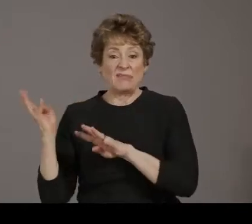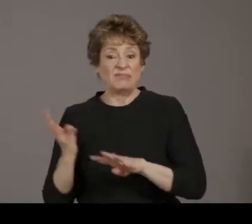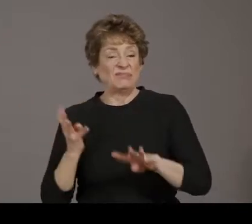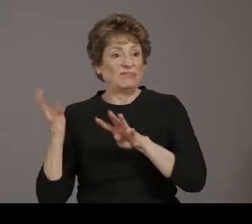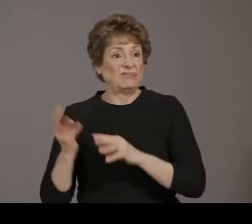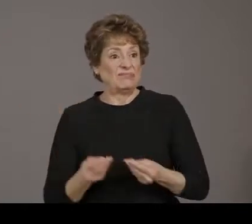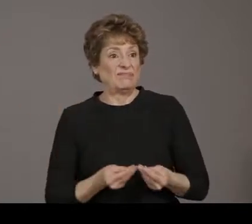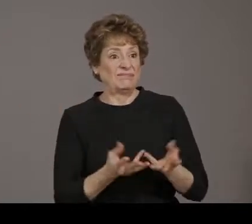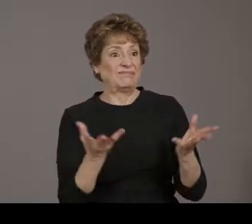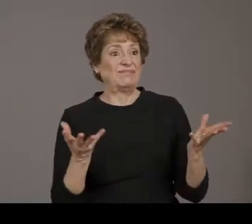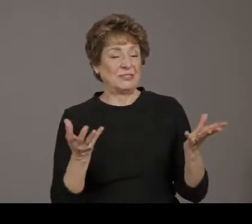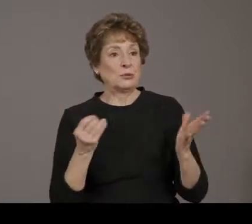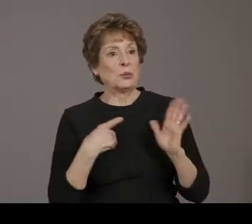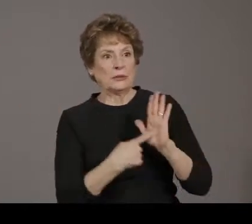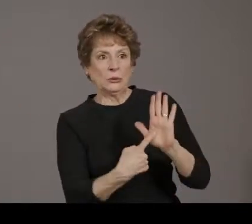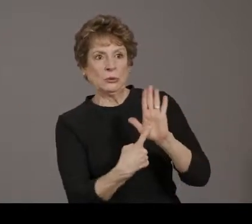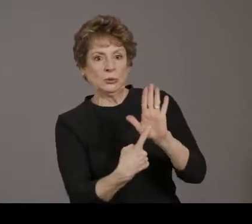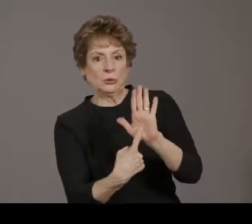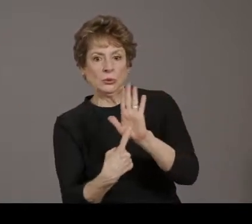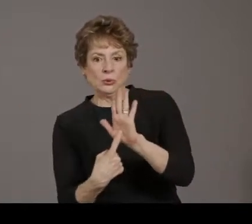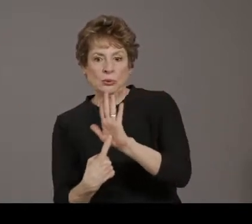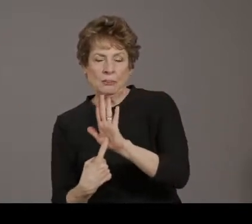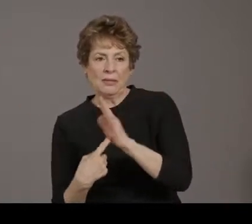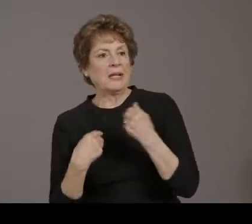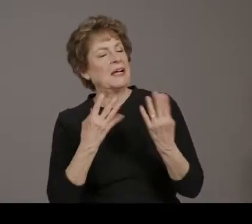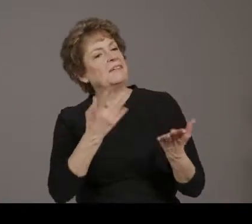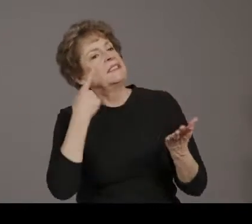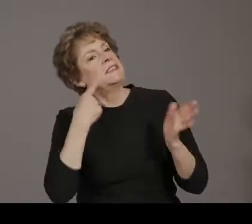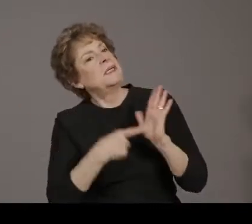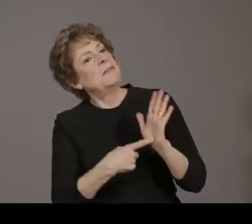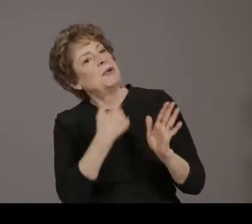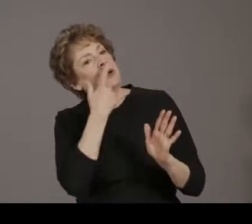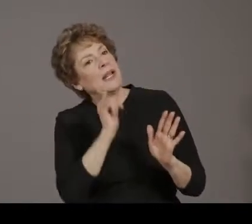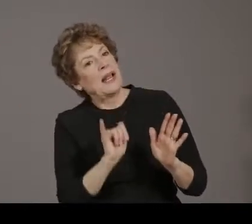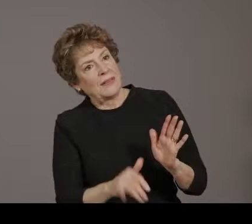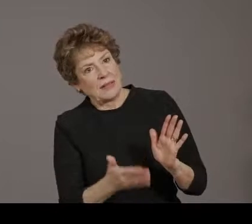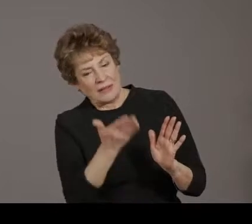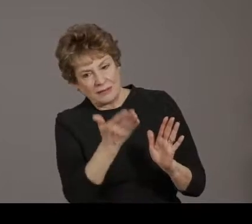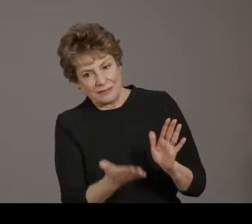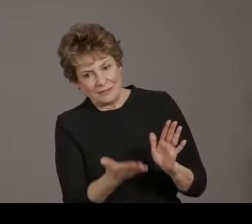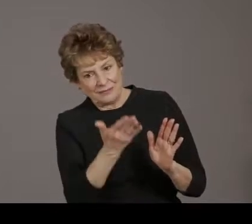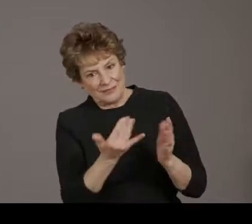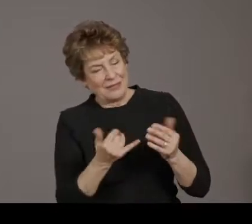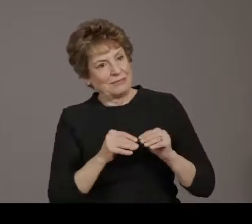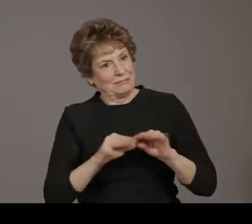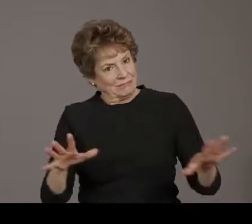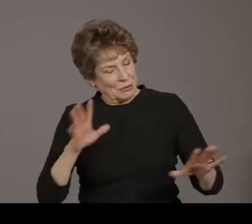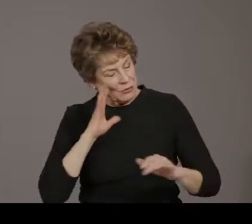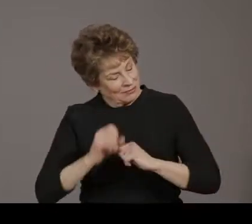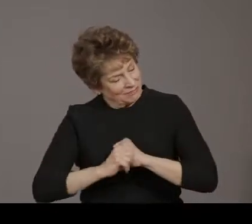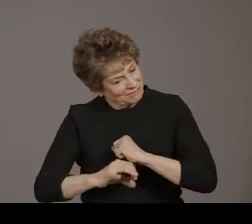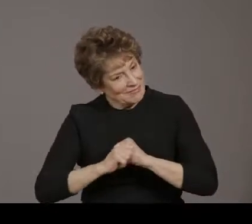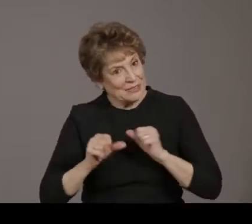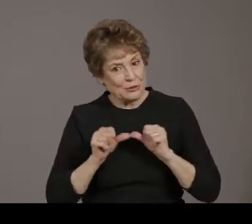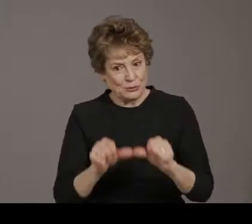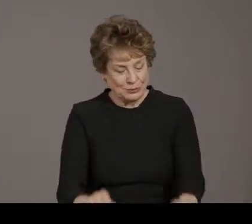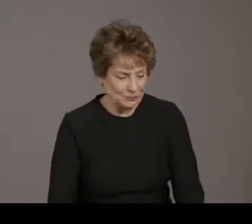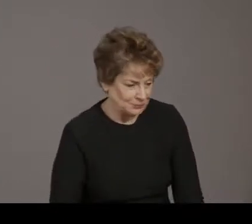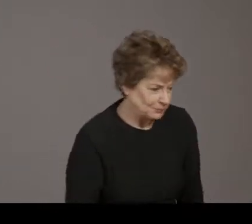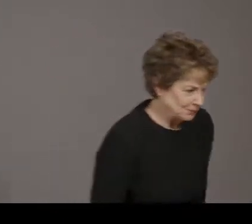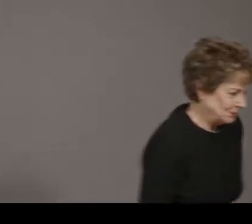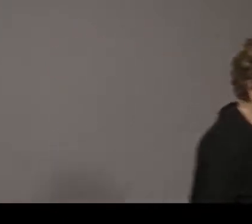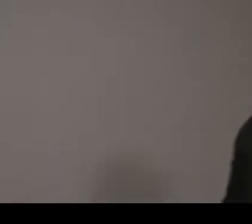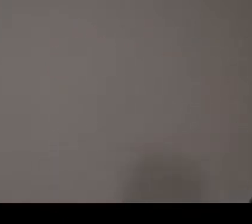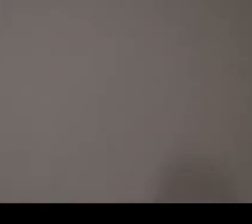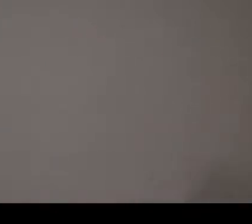to give you guys an idea of some of the messaging that is out there encouraging people that when it's their turn, they should roll up their